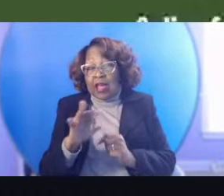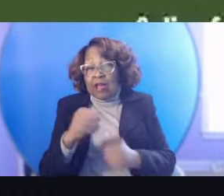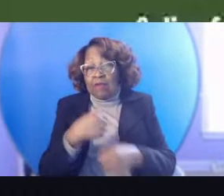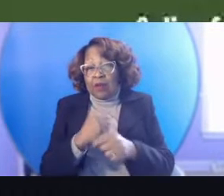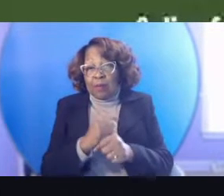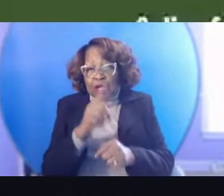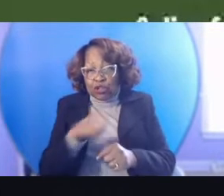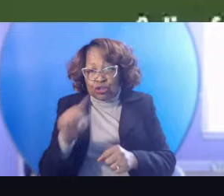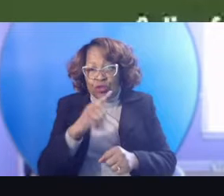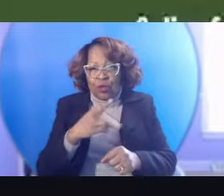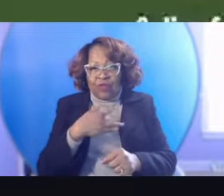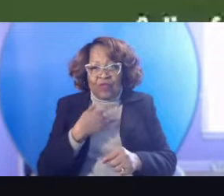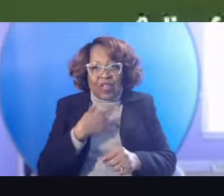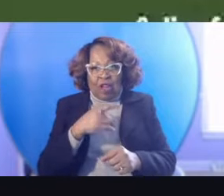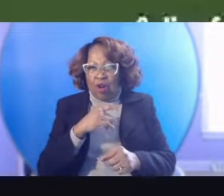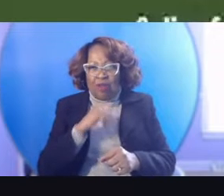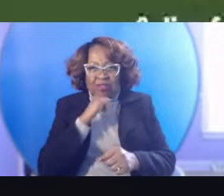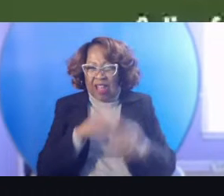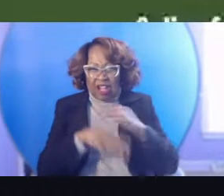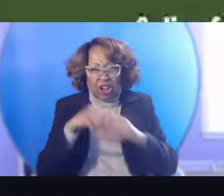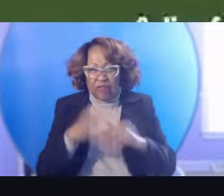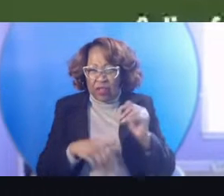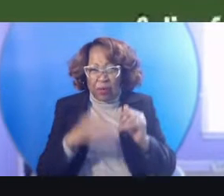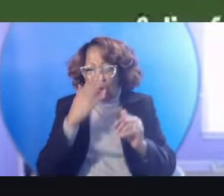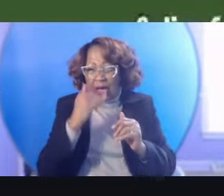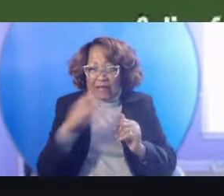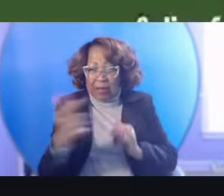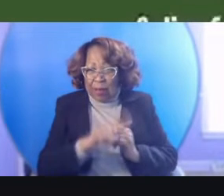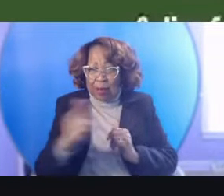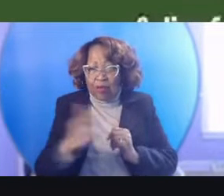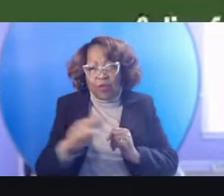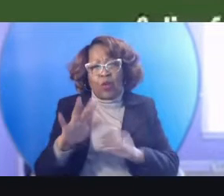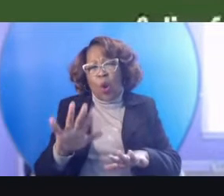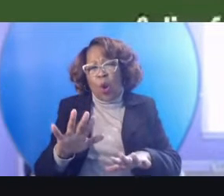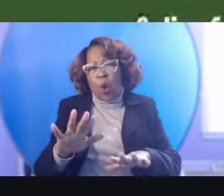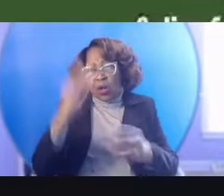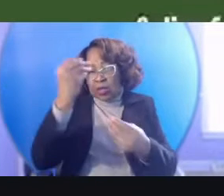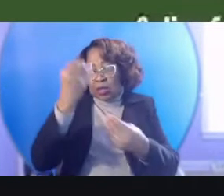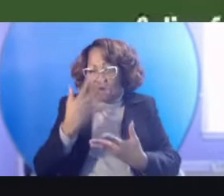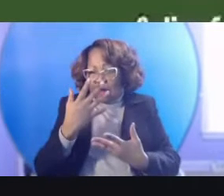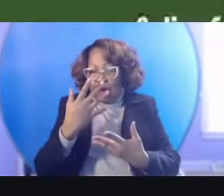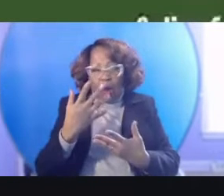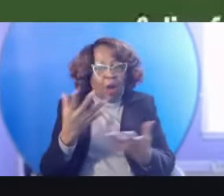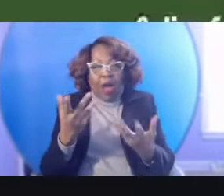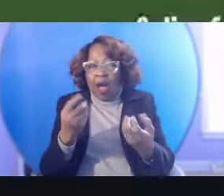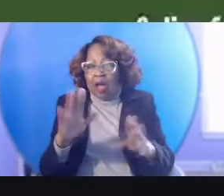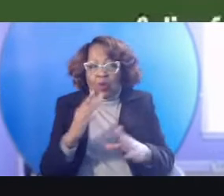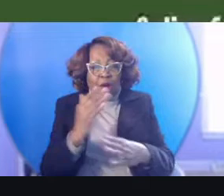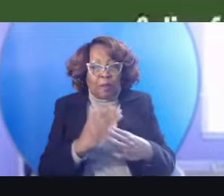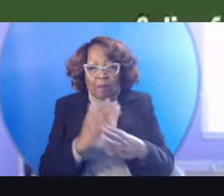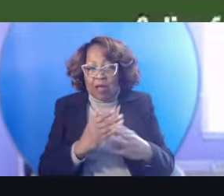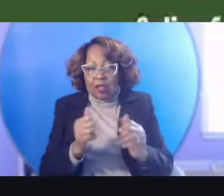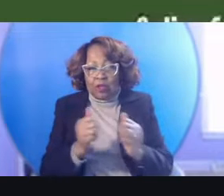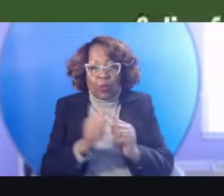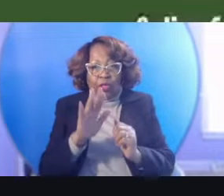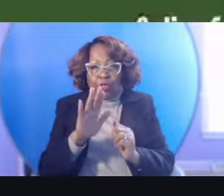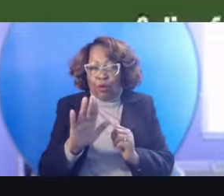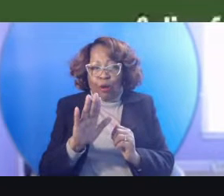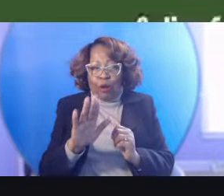uncomfortable to see the popping back and forth, please let me know. I don't want to, to mess with anybody's, um, um,